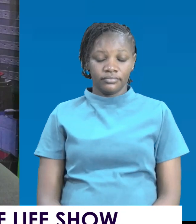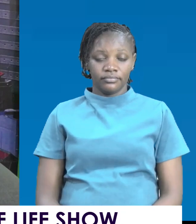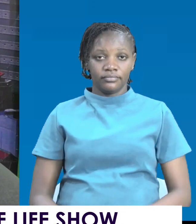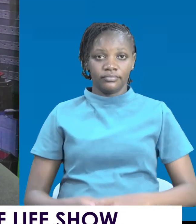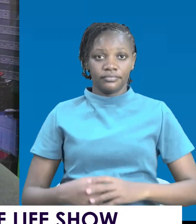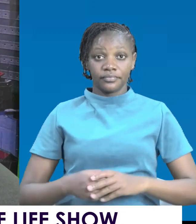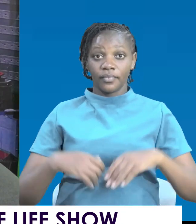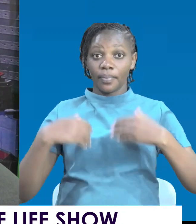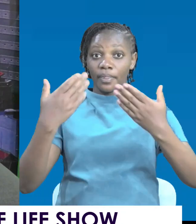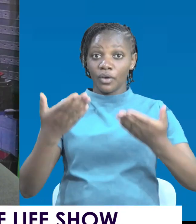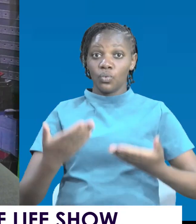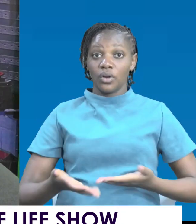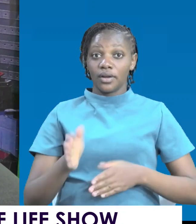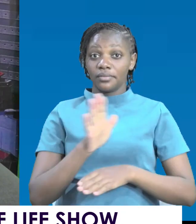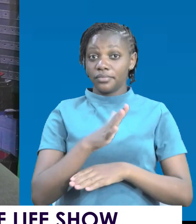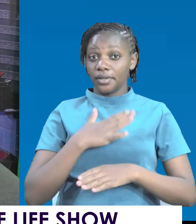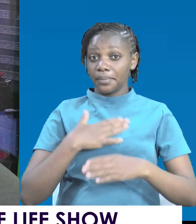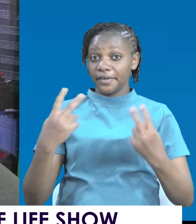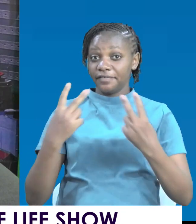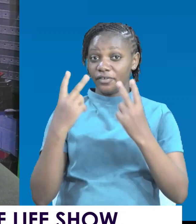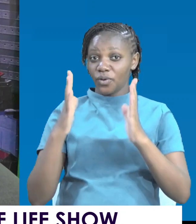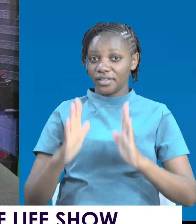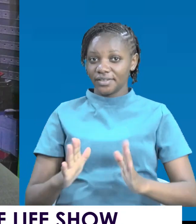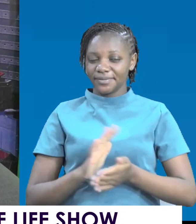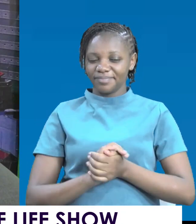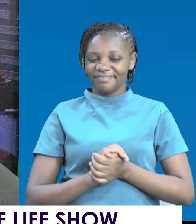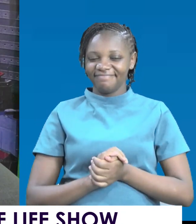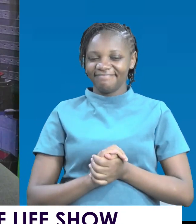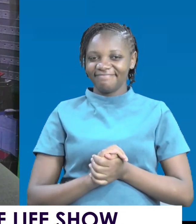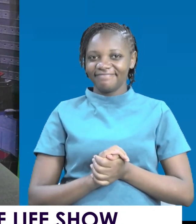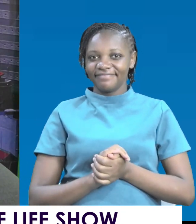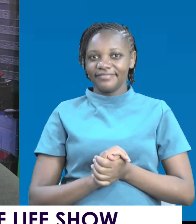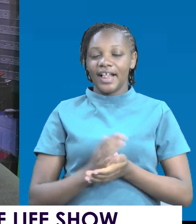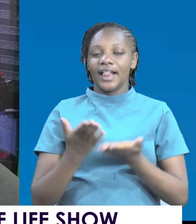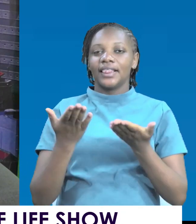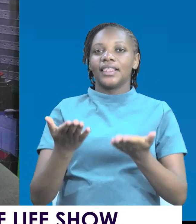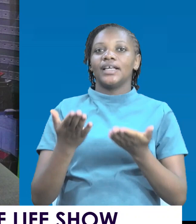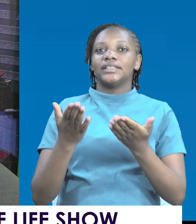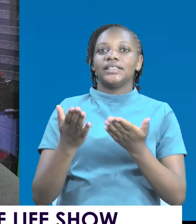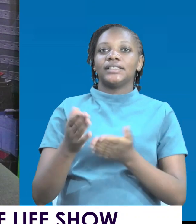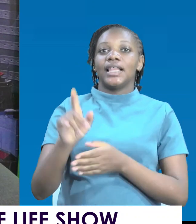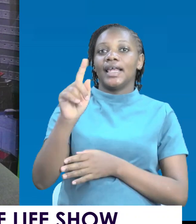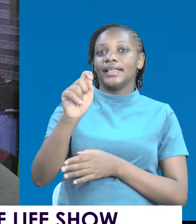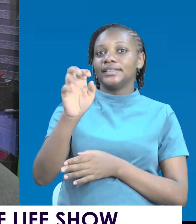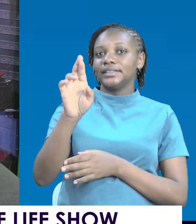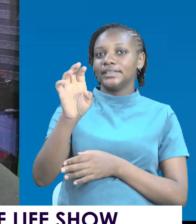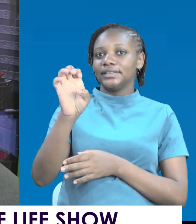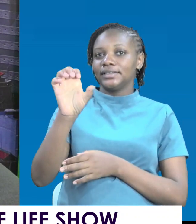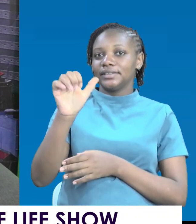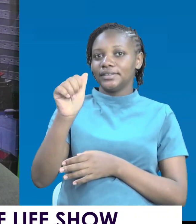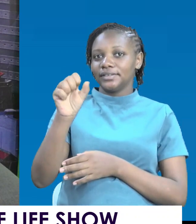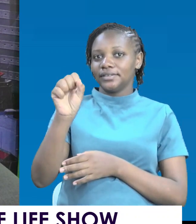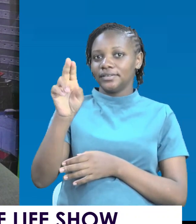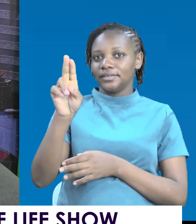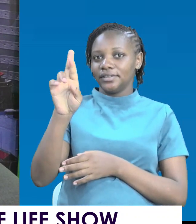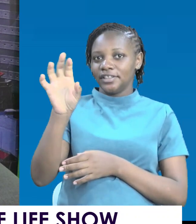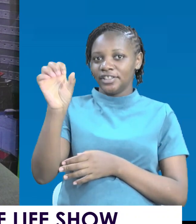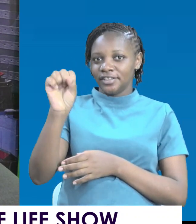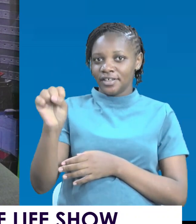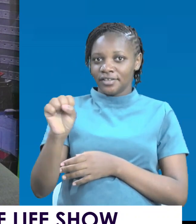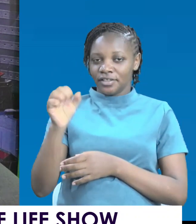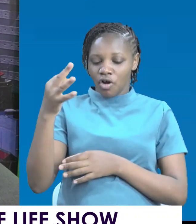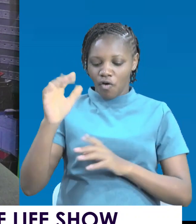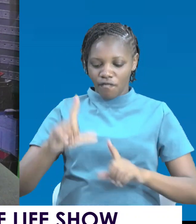Welcome back viewers, welcome back. This is the Treasures of Life show and my name